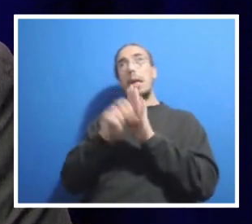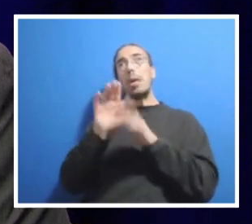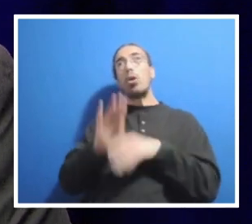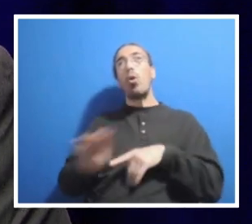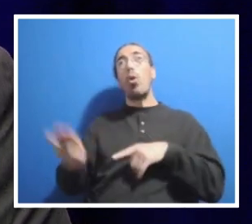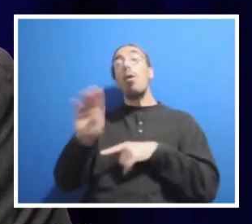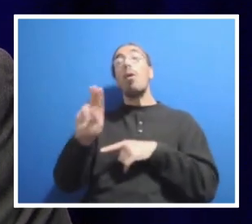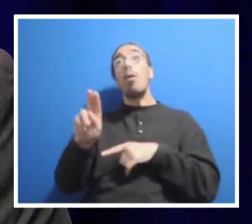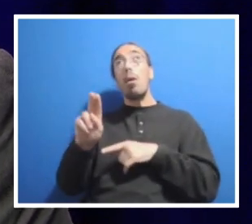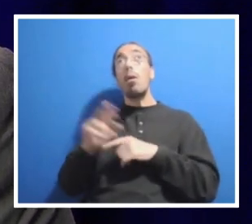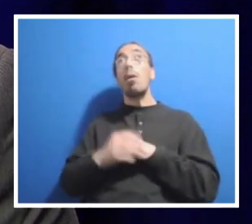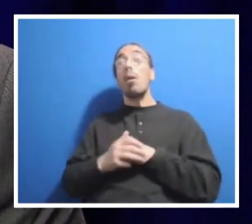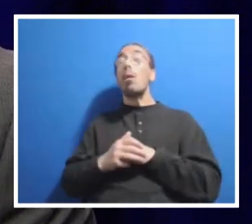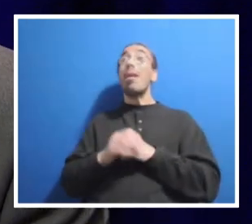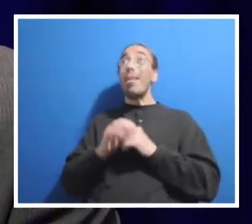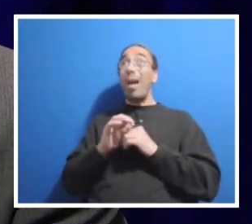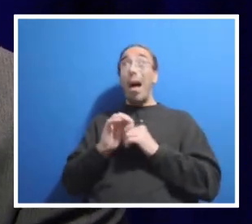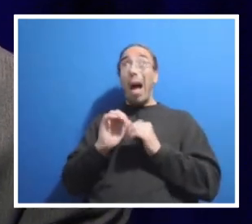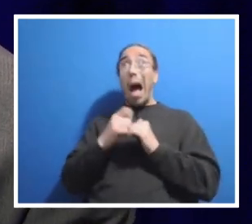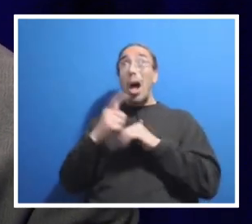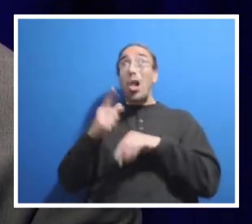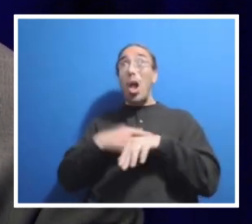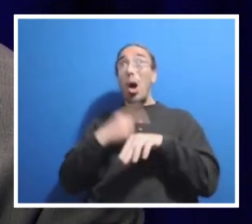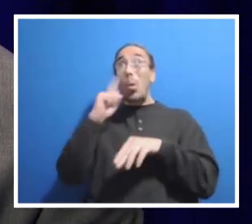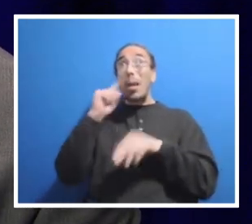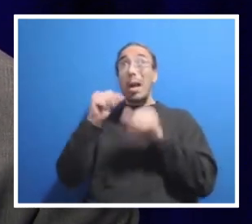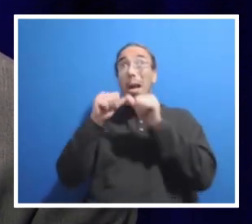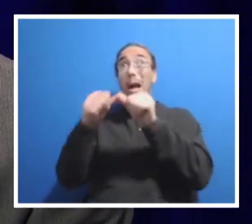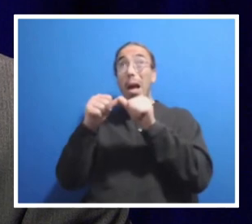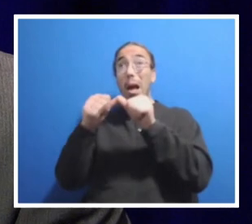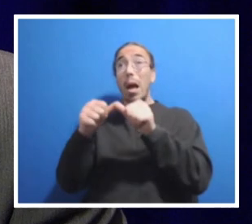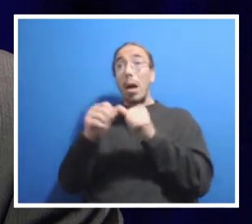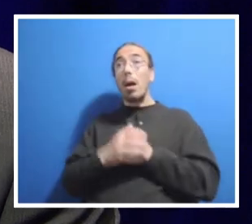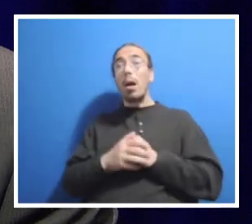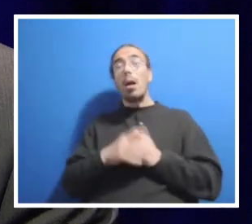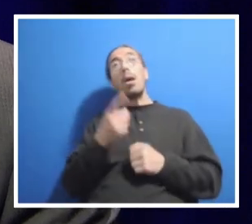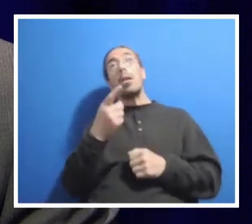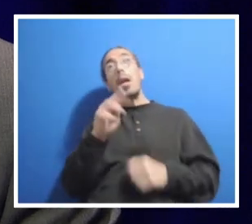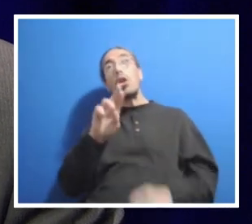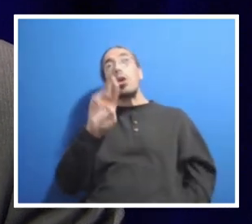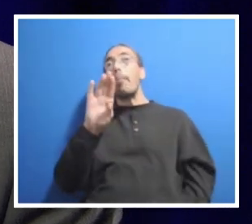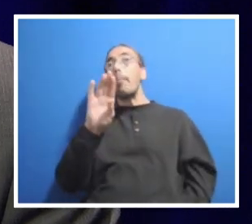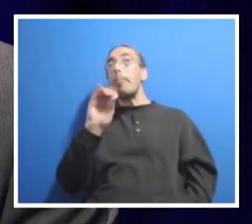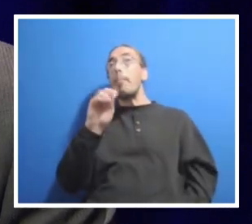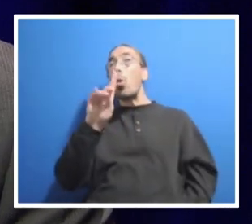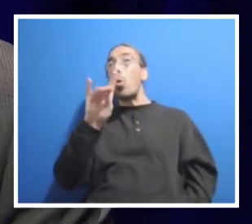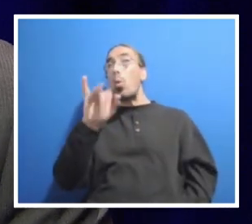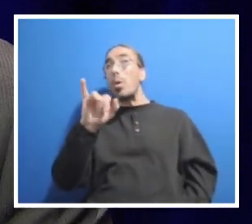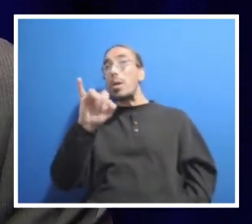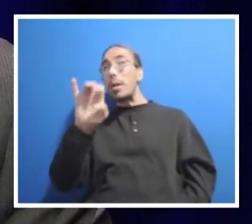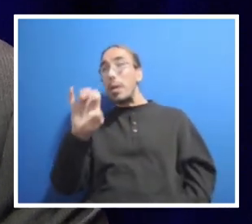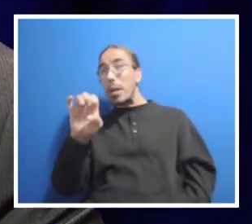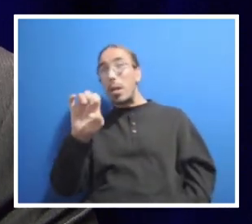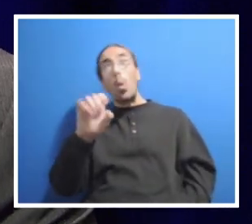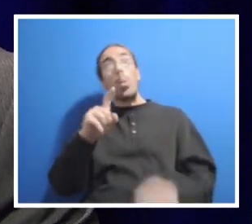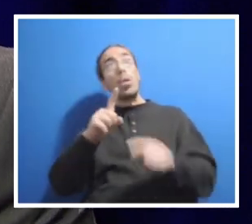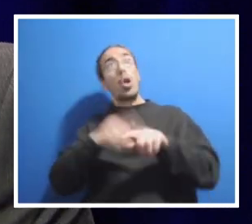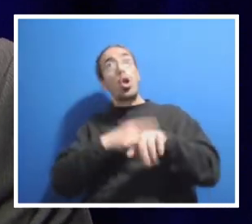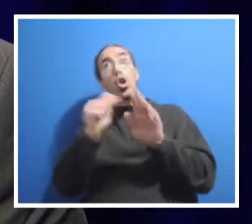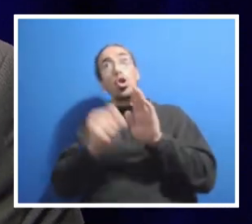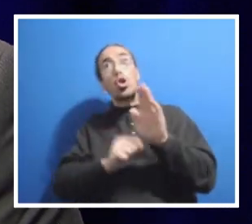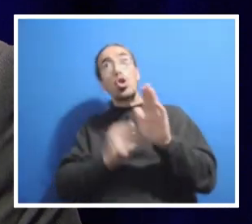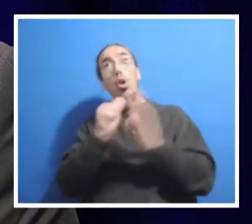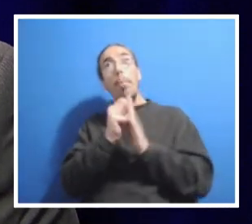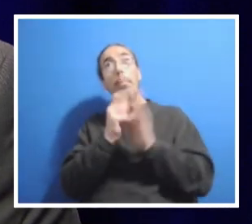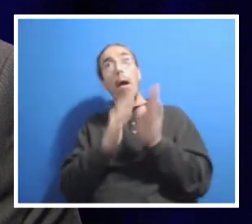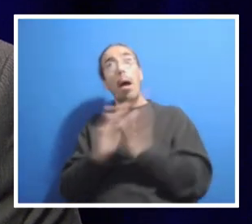important topic for many people. Dr. Pintipudi, I'd like to direct this to you. What is the long-term plan? And specifically we've